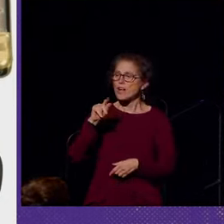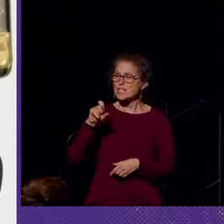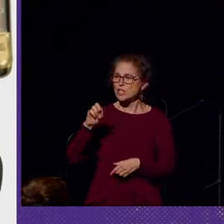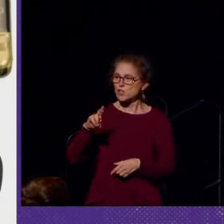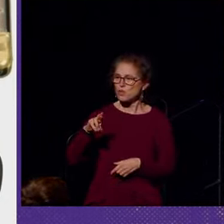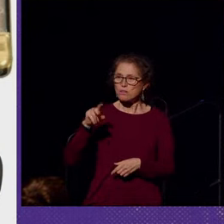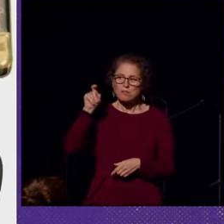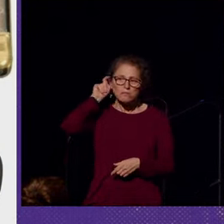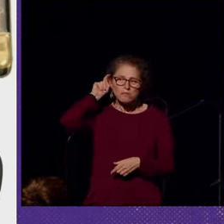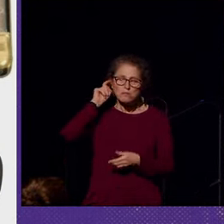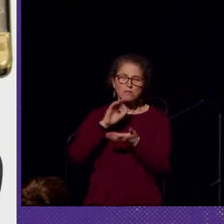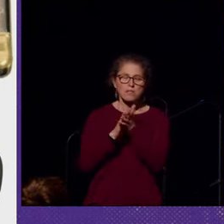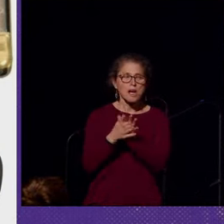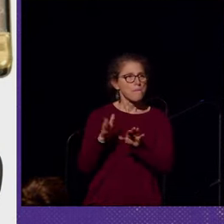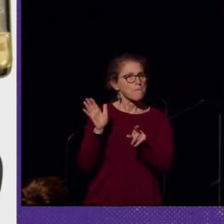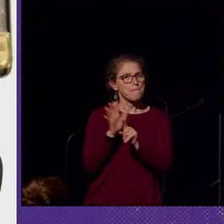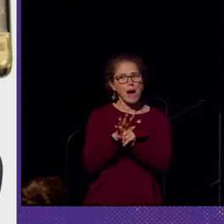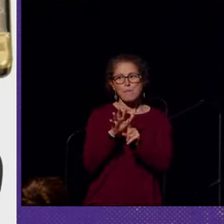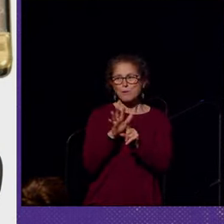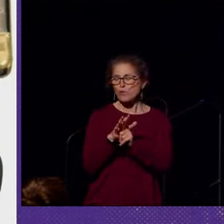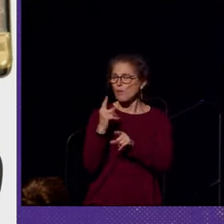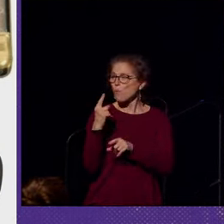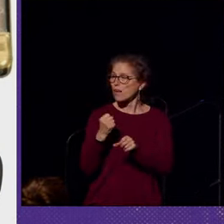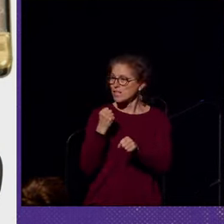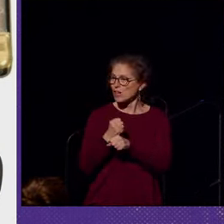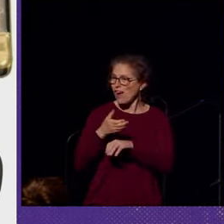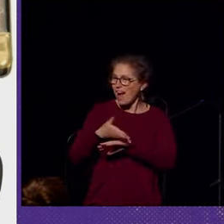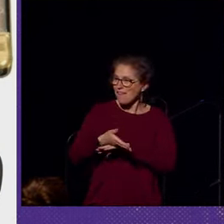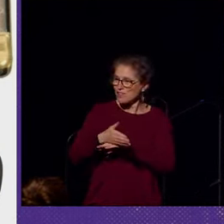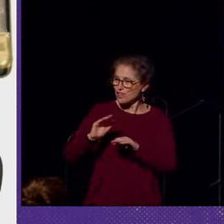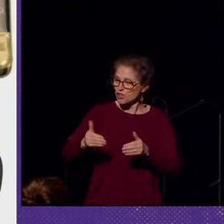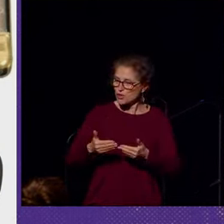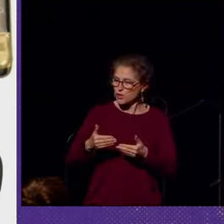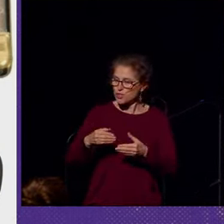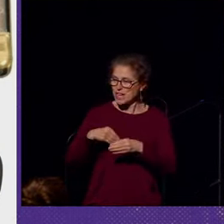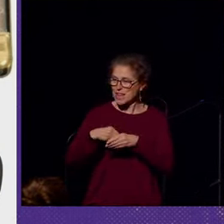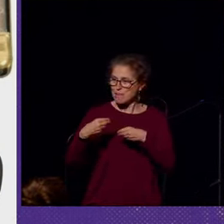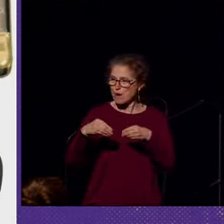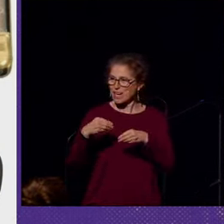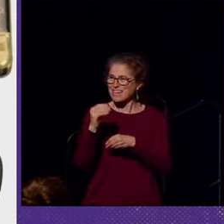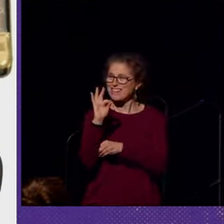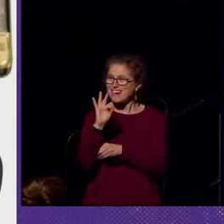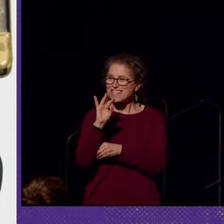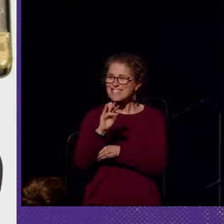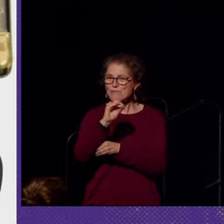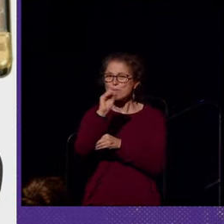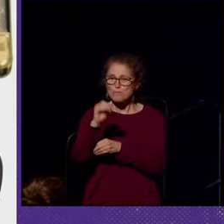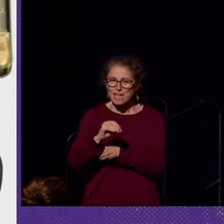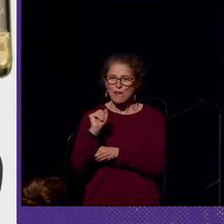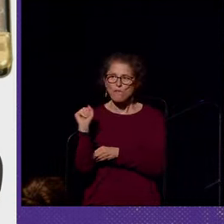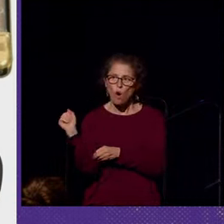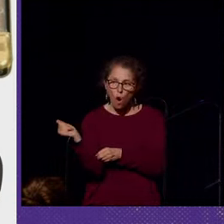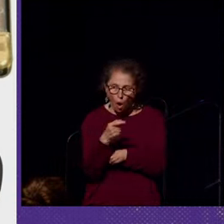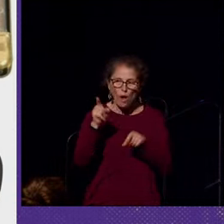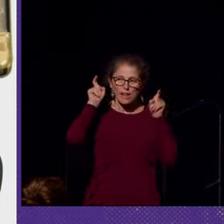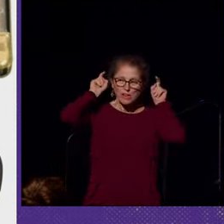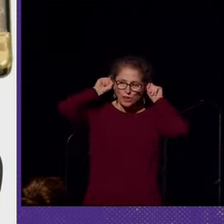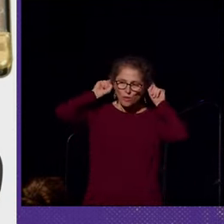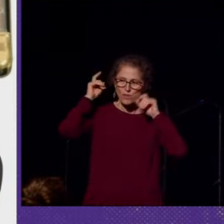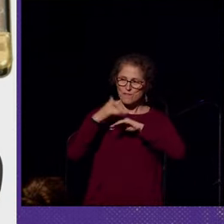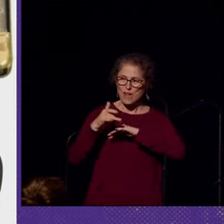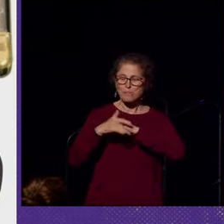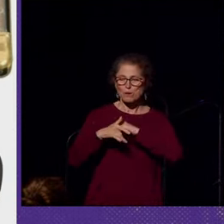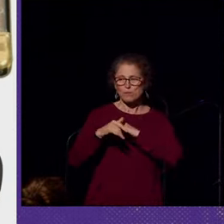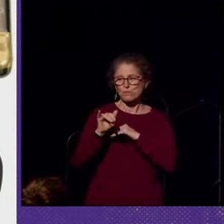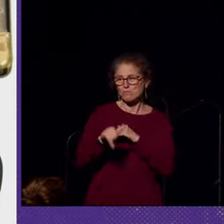popular that a year after their introduction in the market, 97% of all hearing aids that were available were